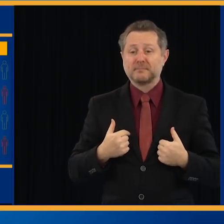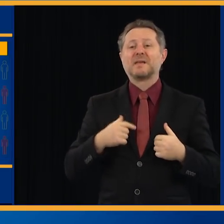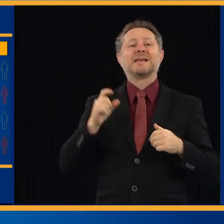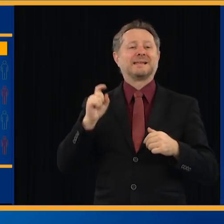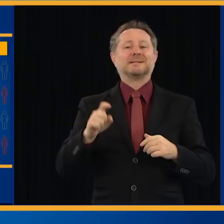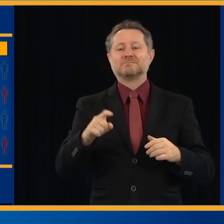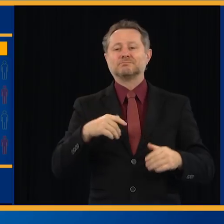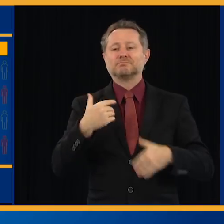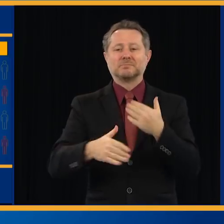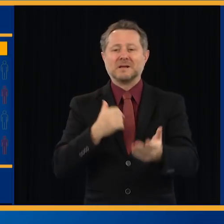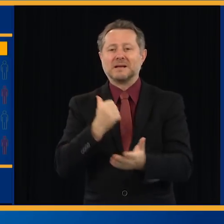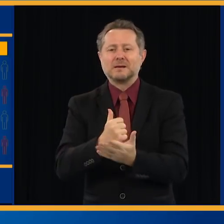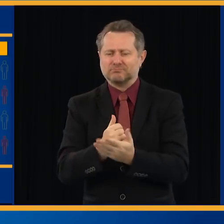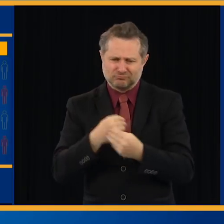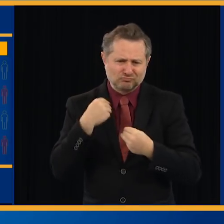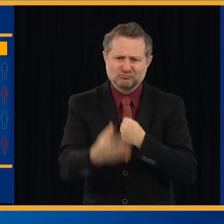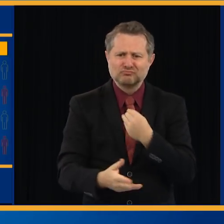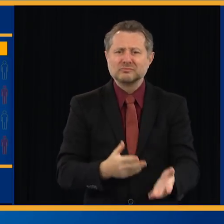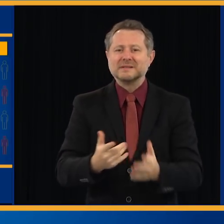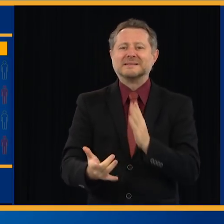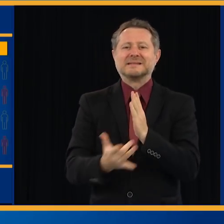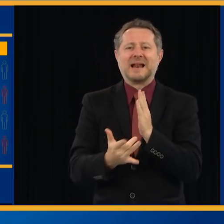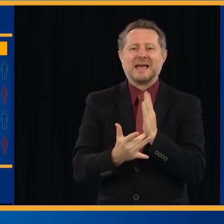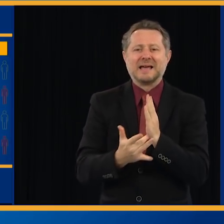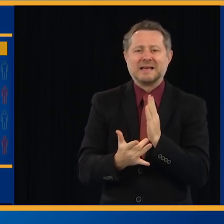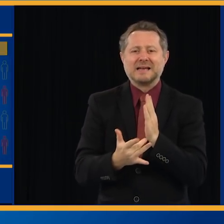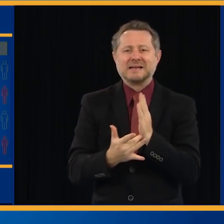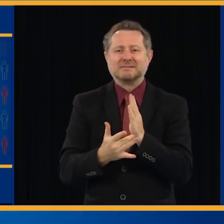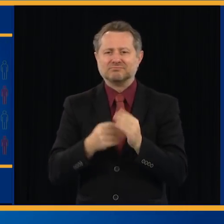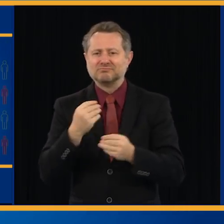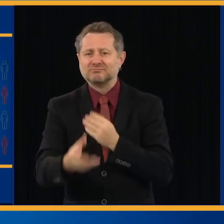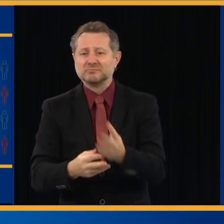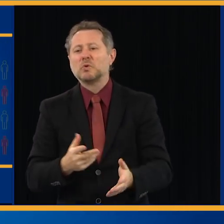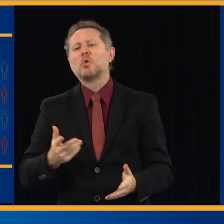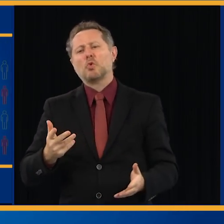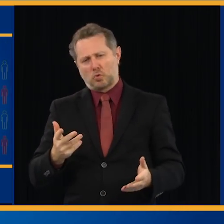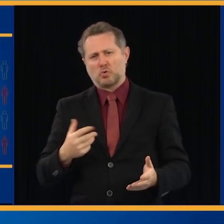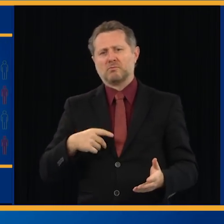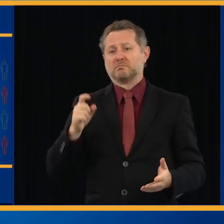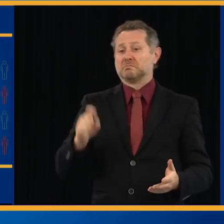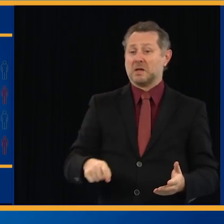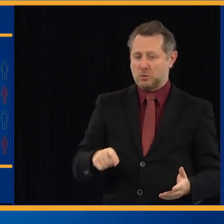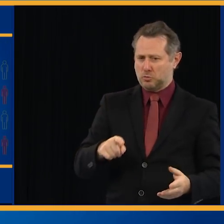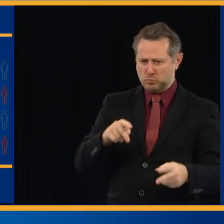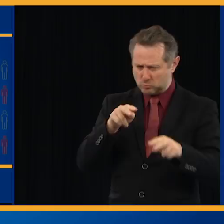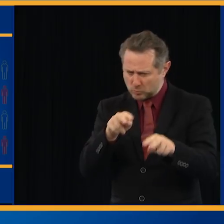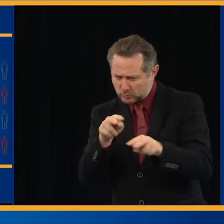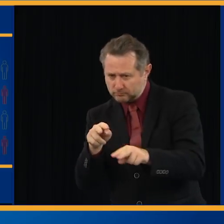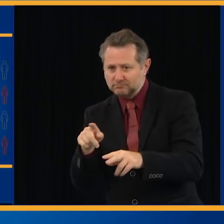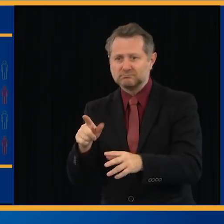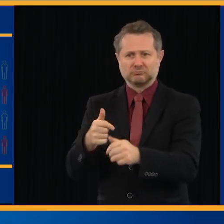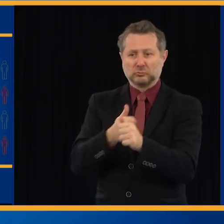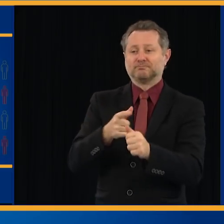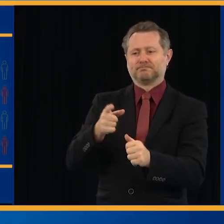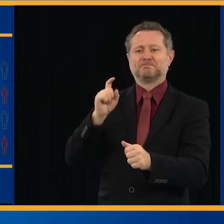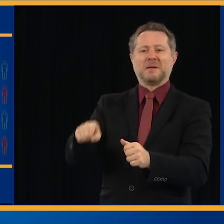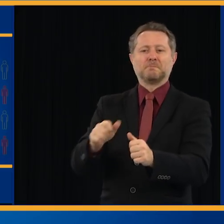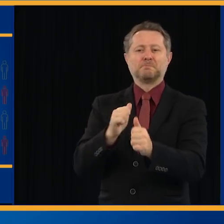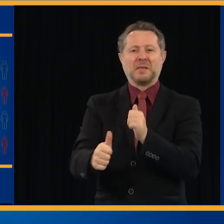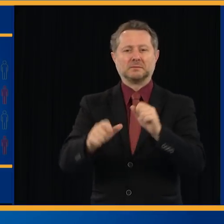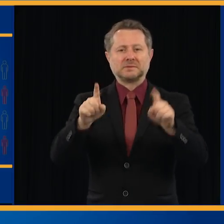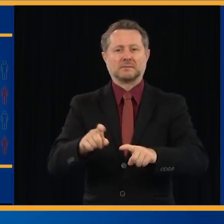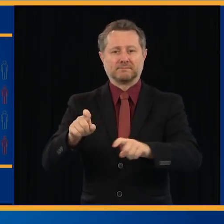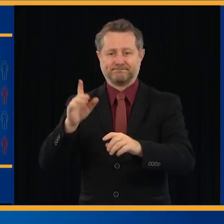They're going to need monitoring. They're going to have to be tested before they can do this. So it's a massive undertaking, and that's